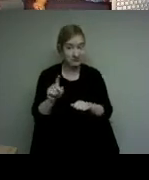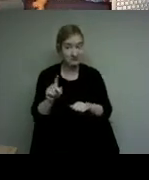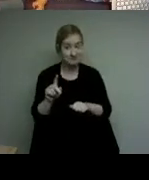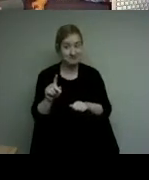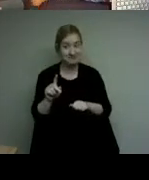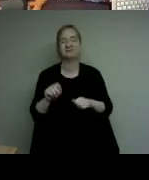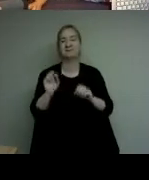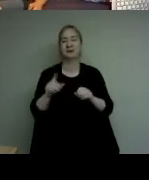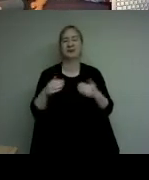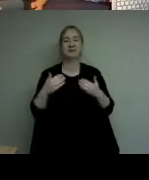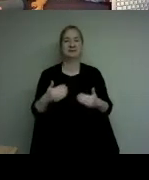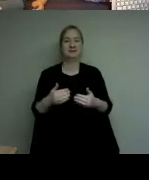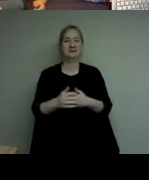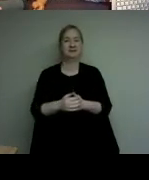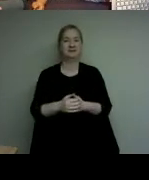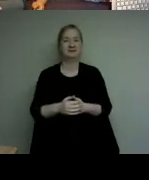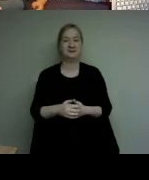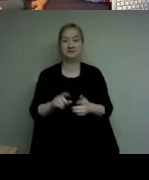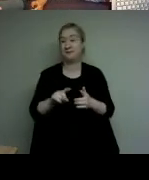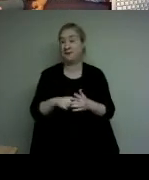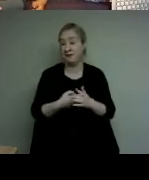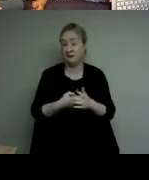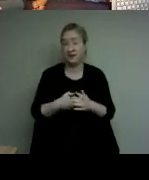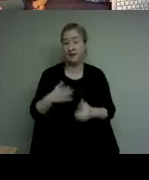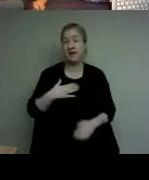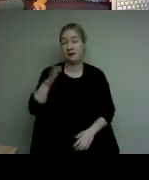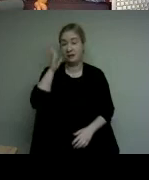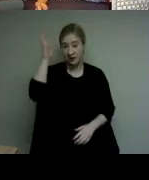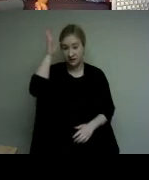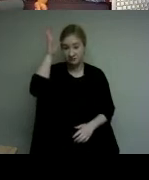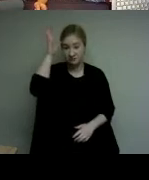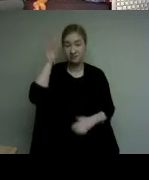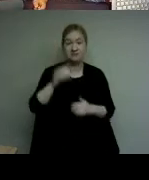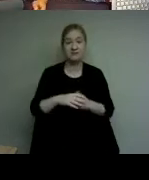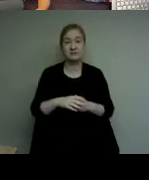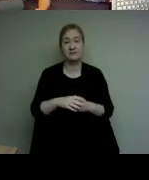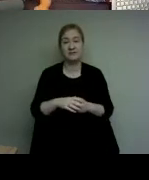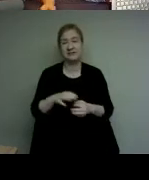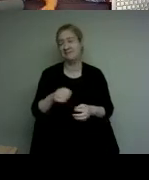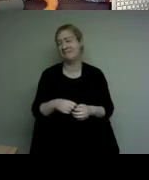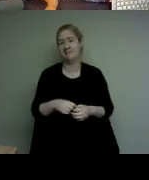okay so um to start off uh my parents were minimalistic